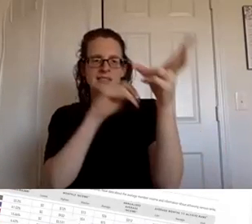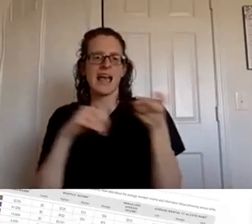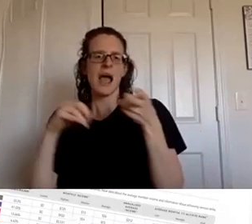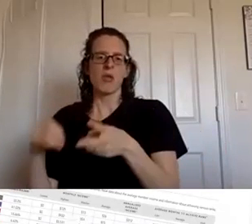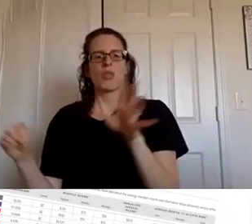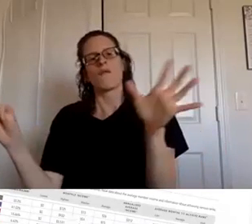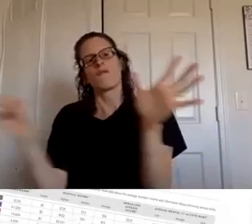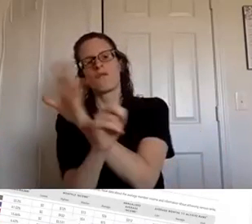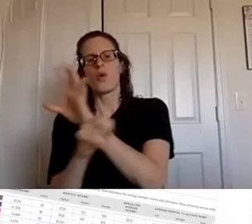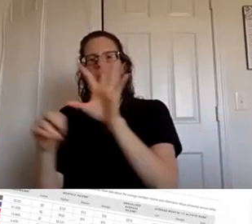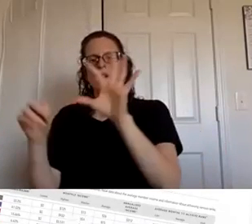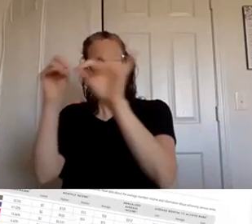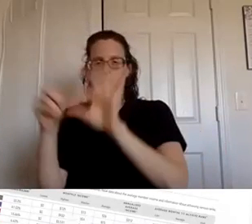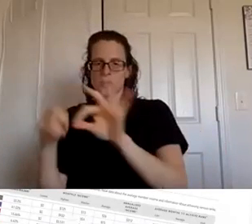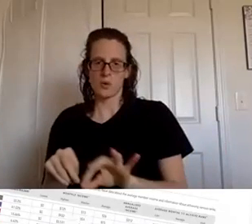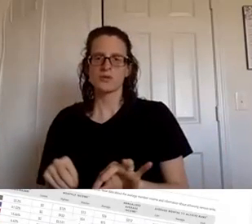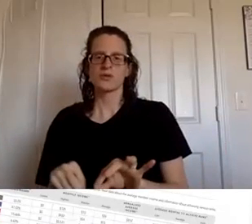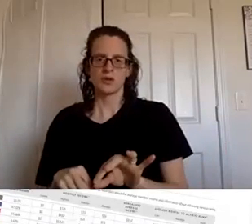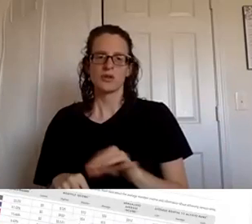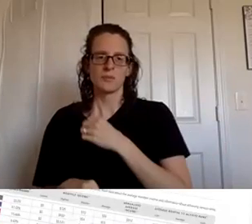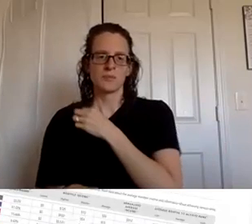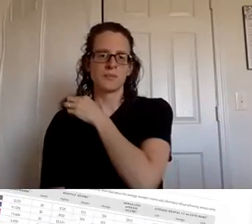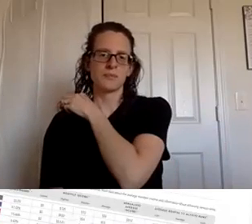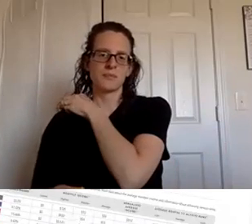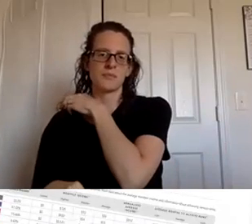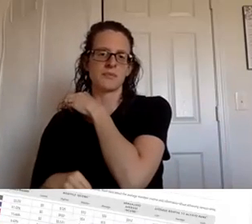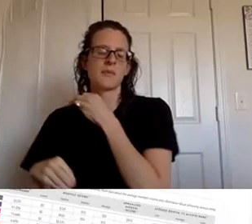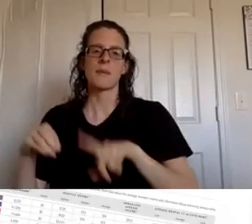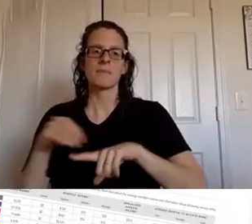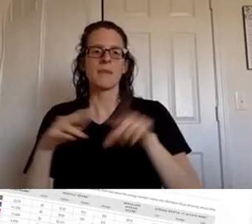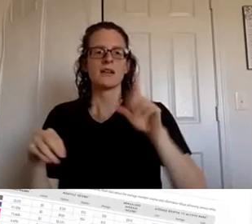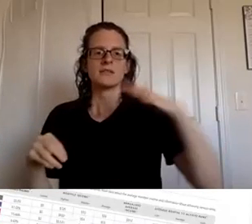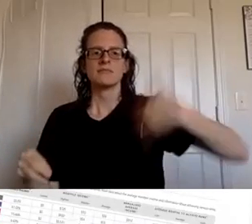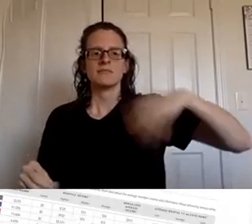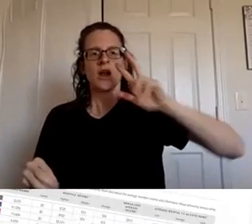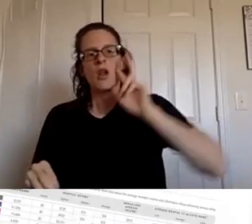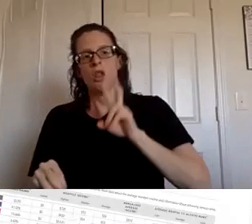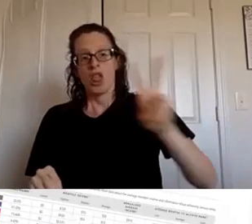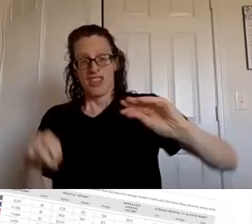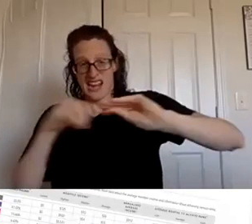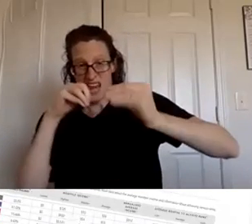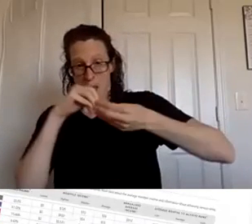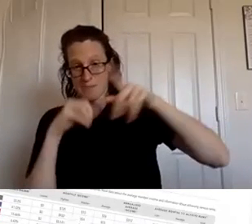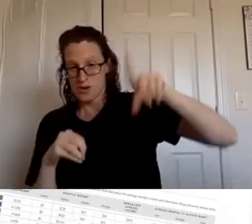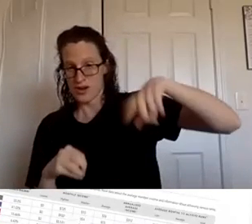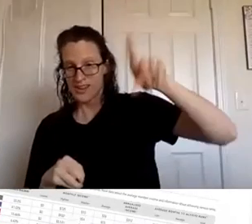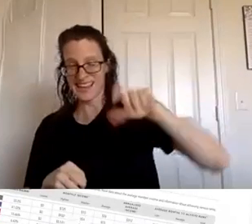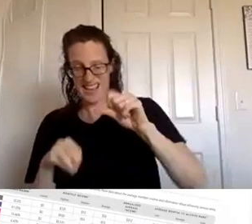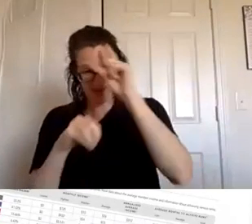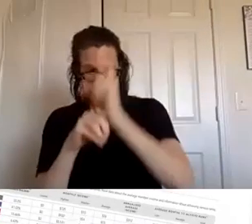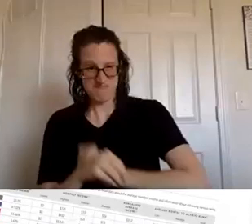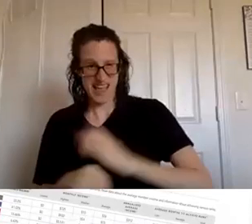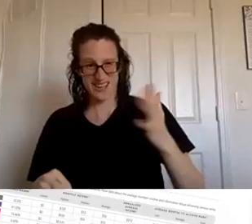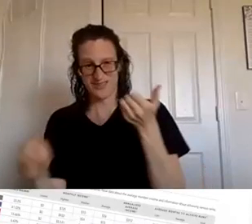disclosure statement um but oh my goodness look at those numbers like could you even imagine